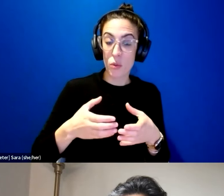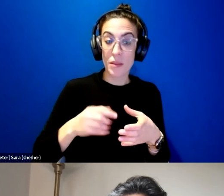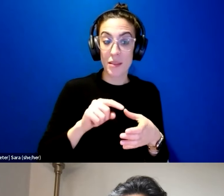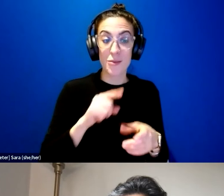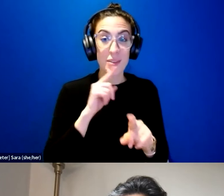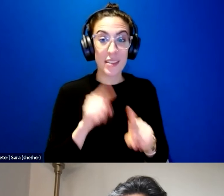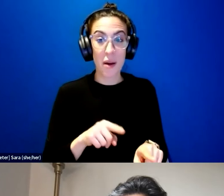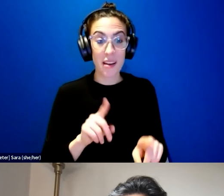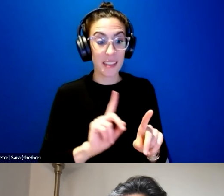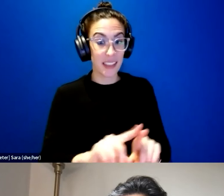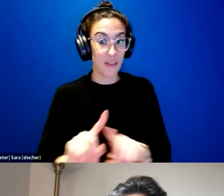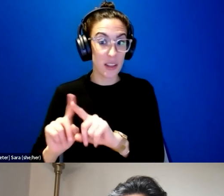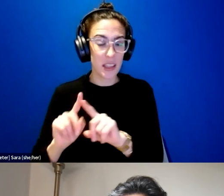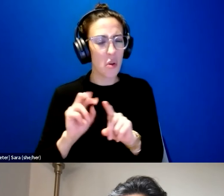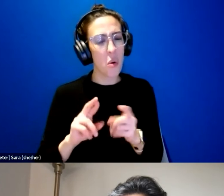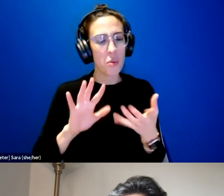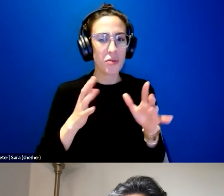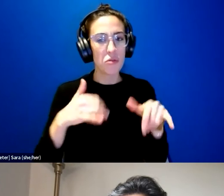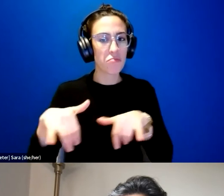or was the response fairly consistent?